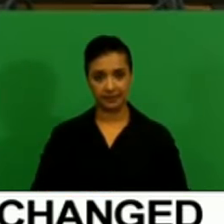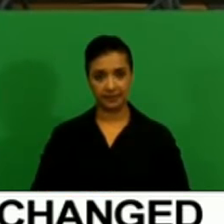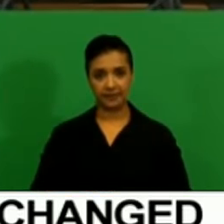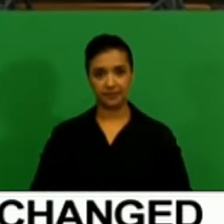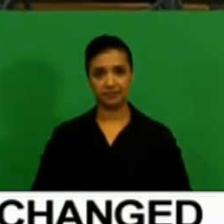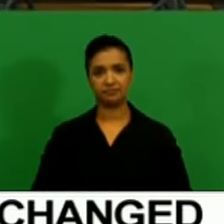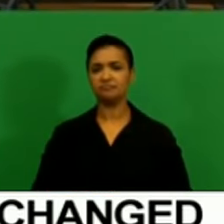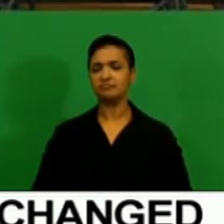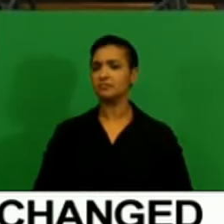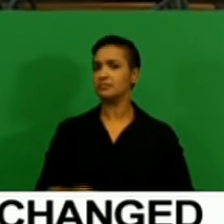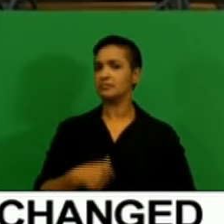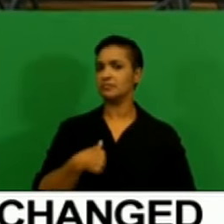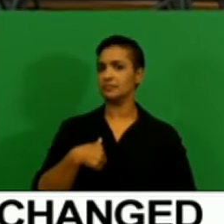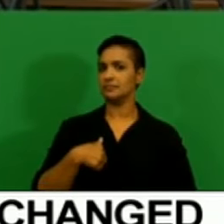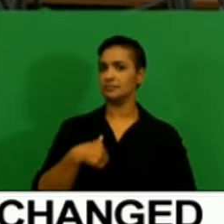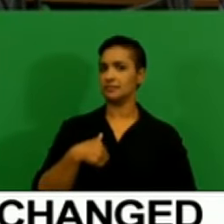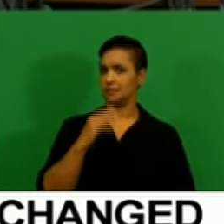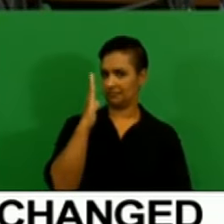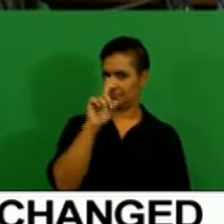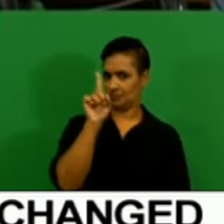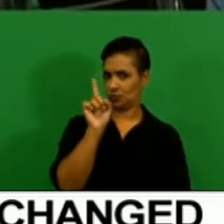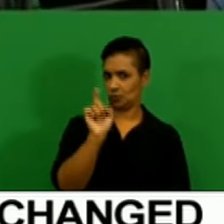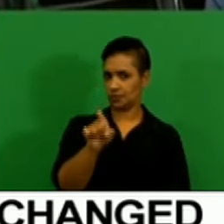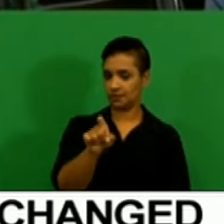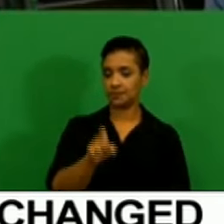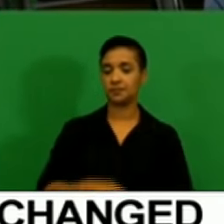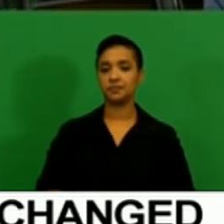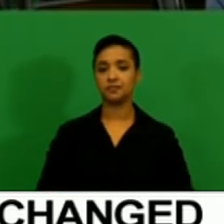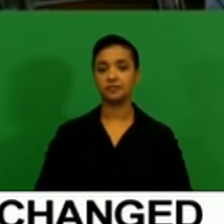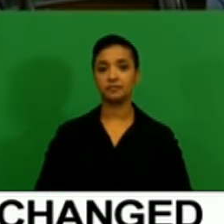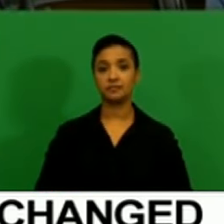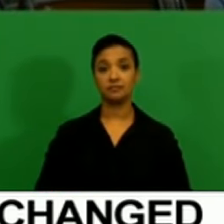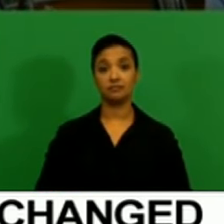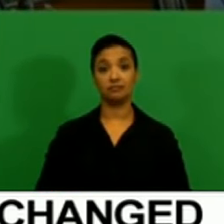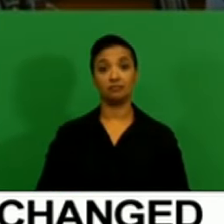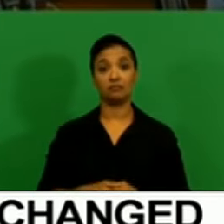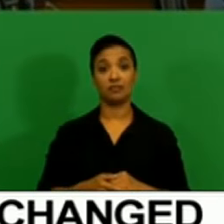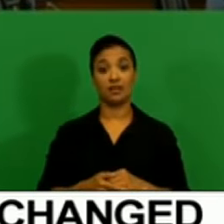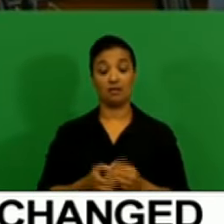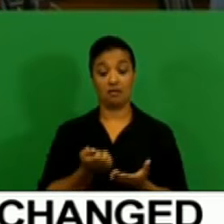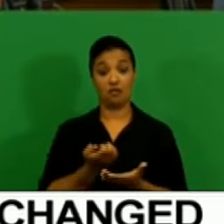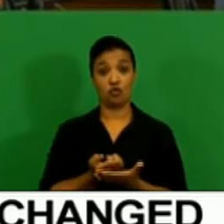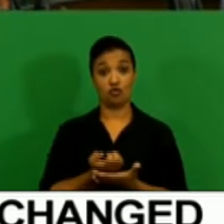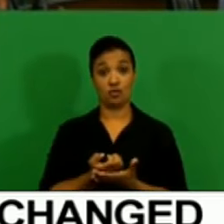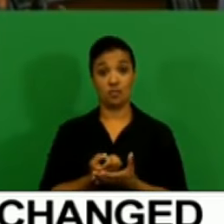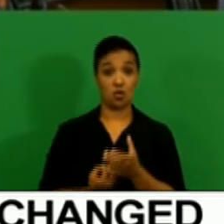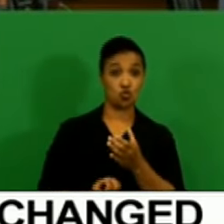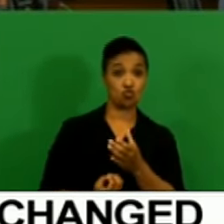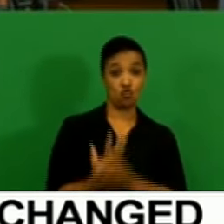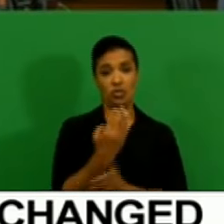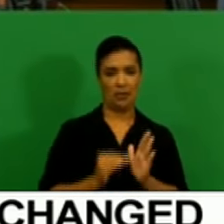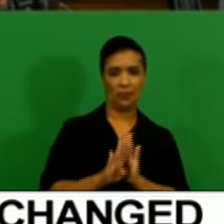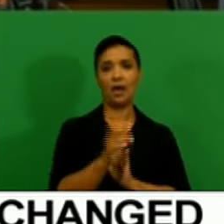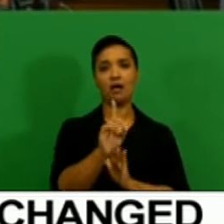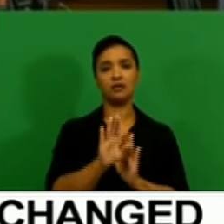I just wanted to ask if the current growth levels, the current low growth levels and